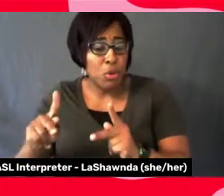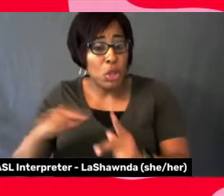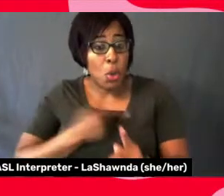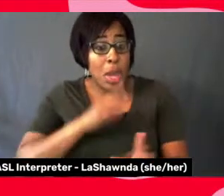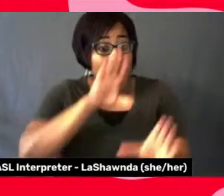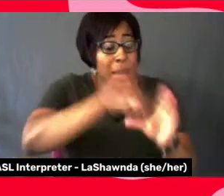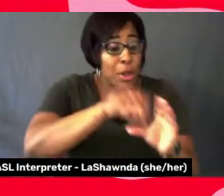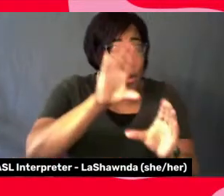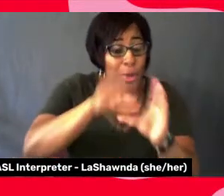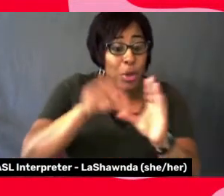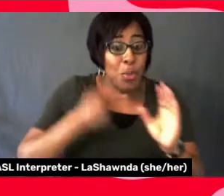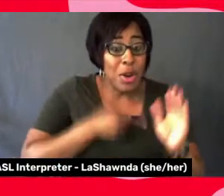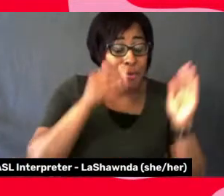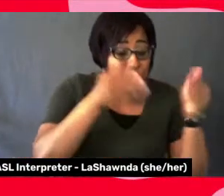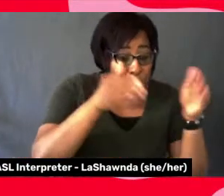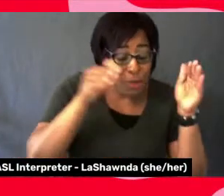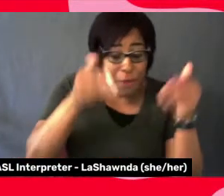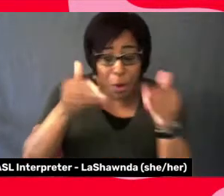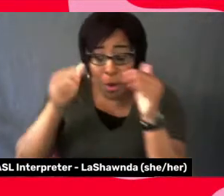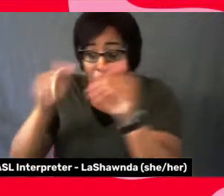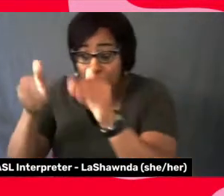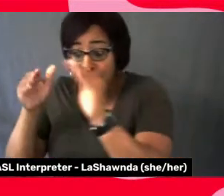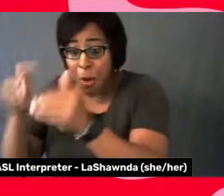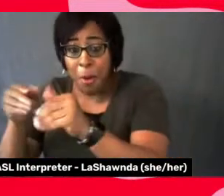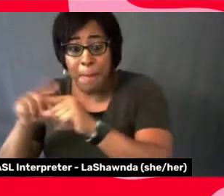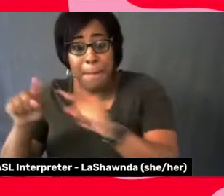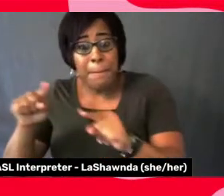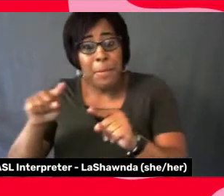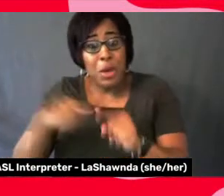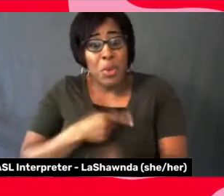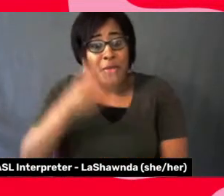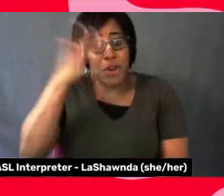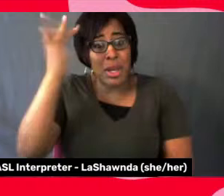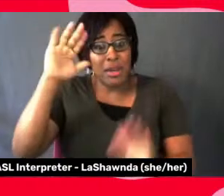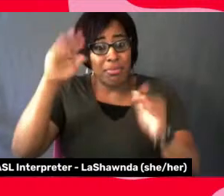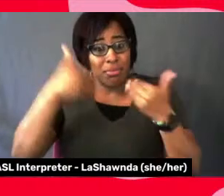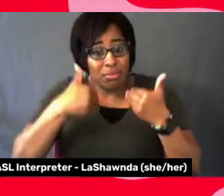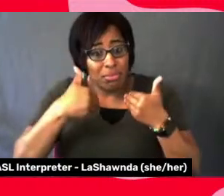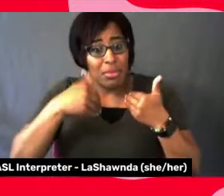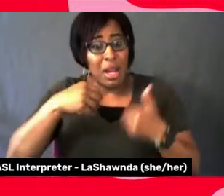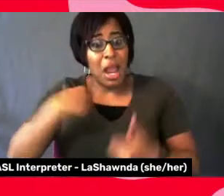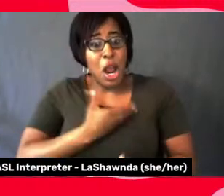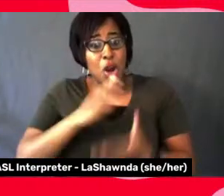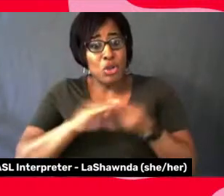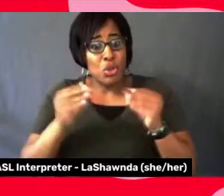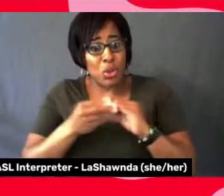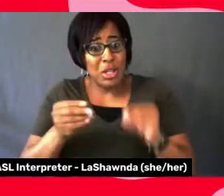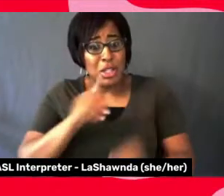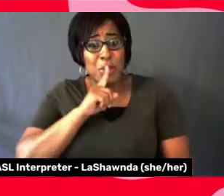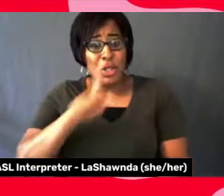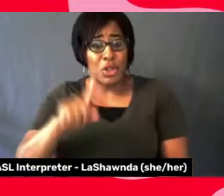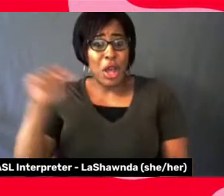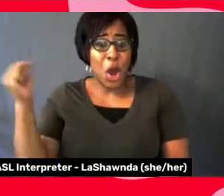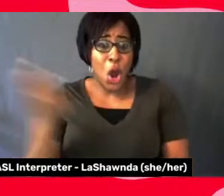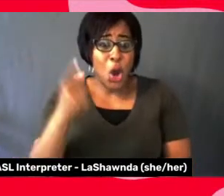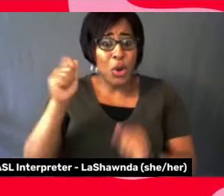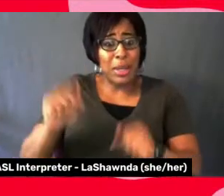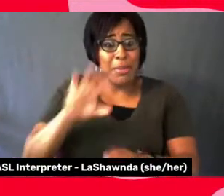about ourselves and our story to make sure that everyone has a seat at the table. Ms. Ida Cola. Yes.